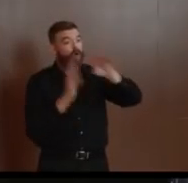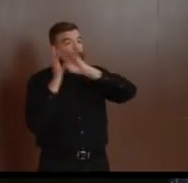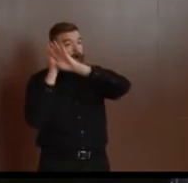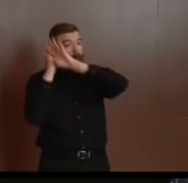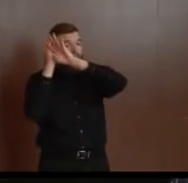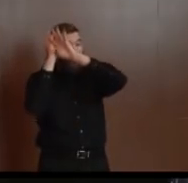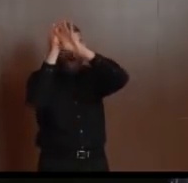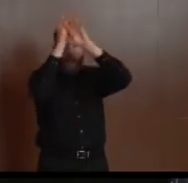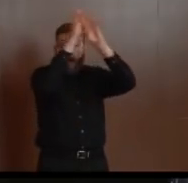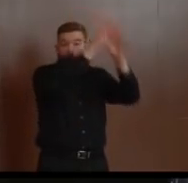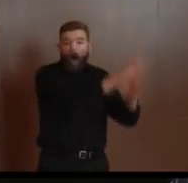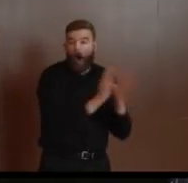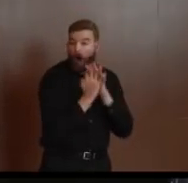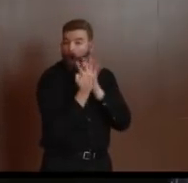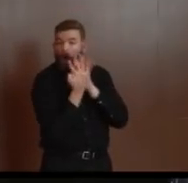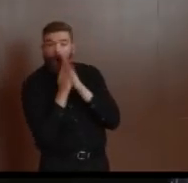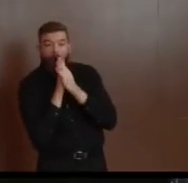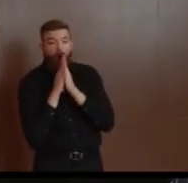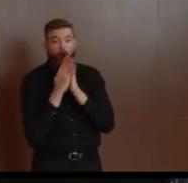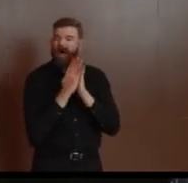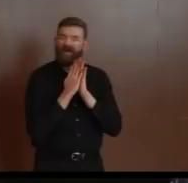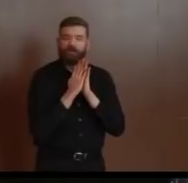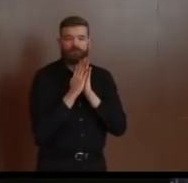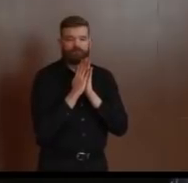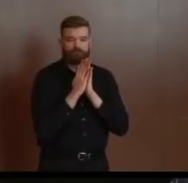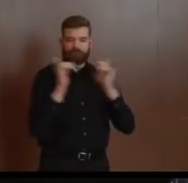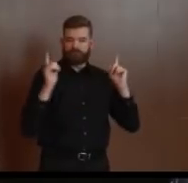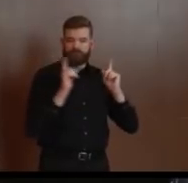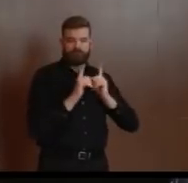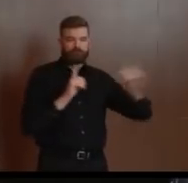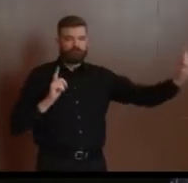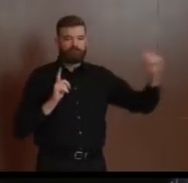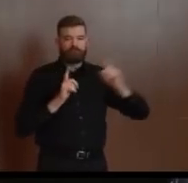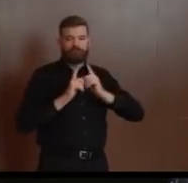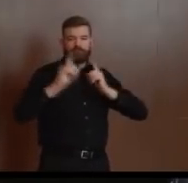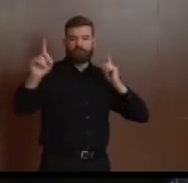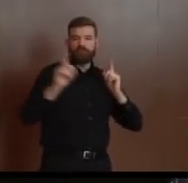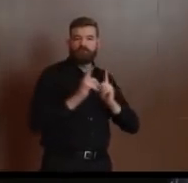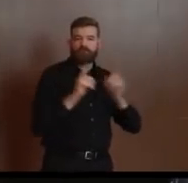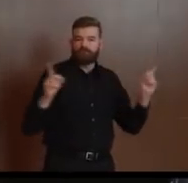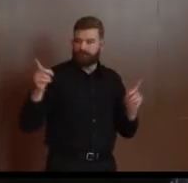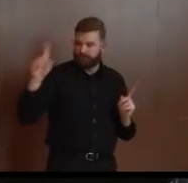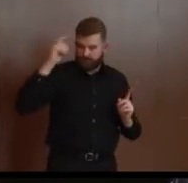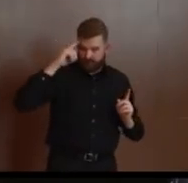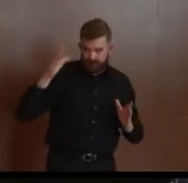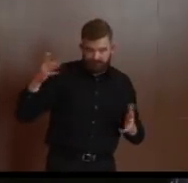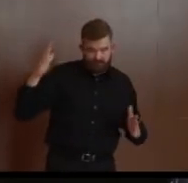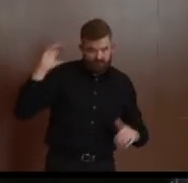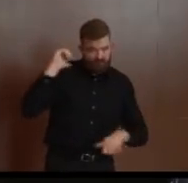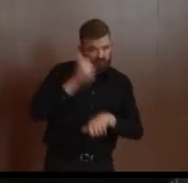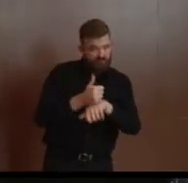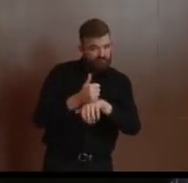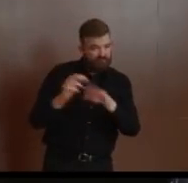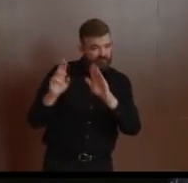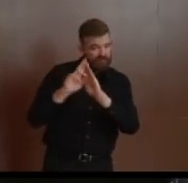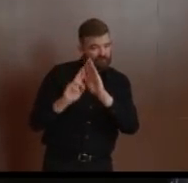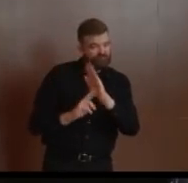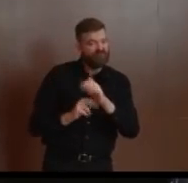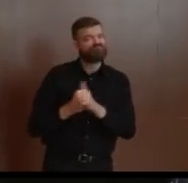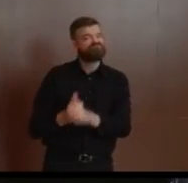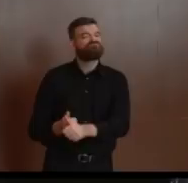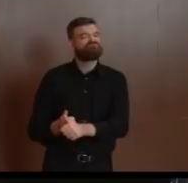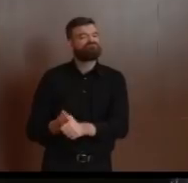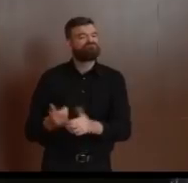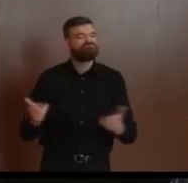been put forth by the governor as well as all of her other agencies. know, threshold numbers are helpful guides